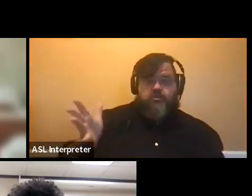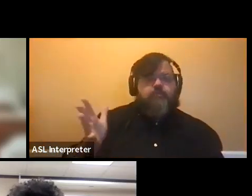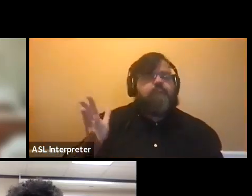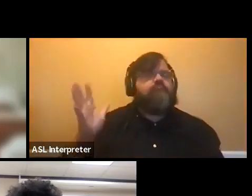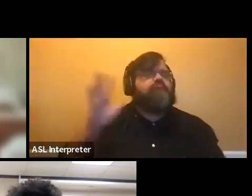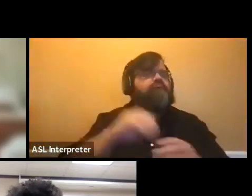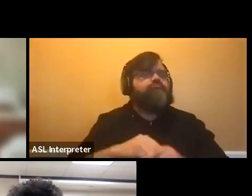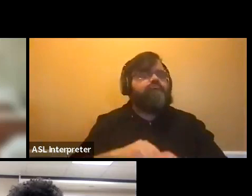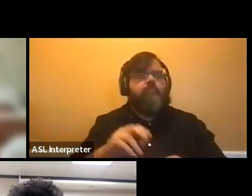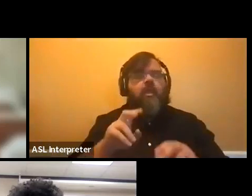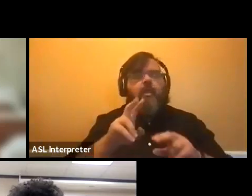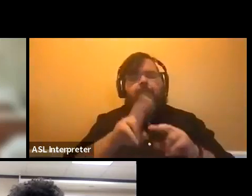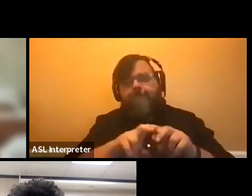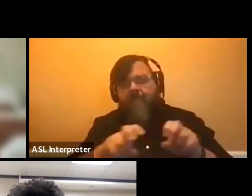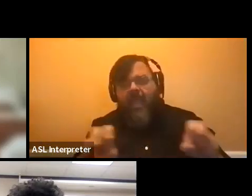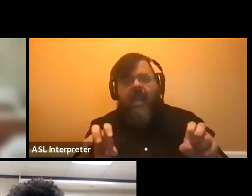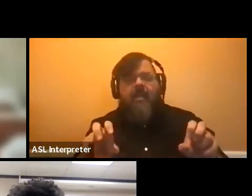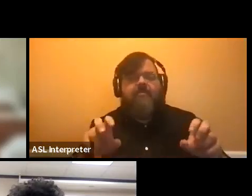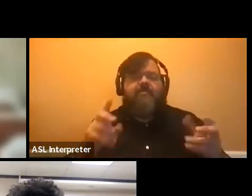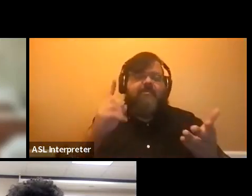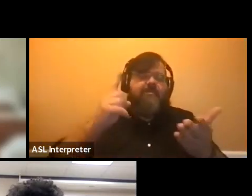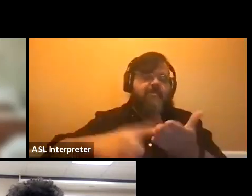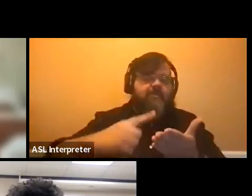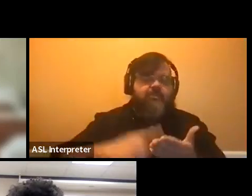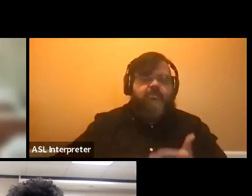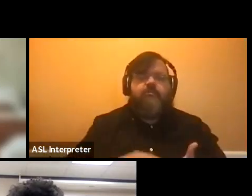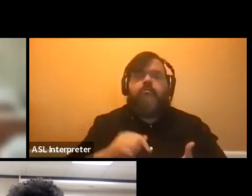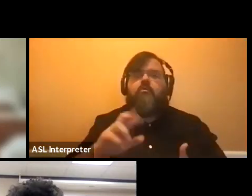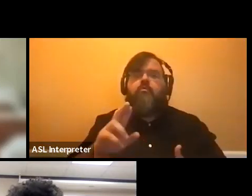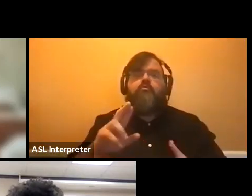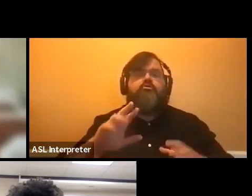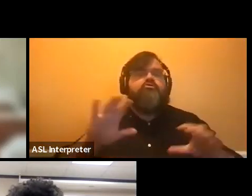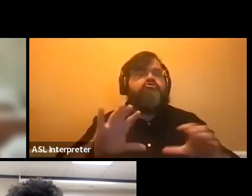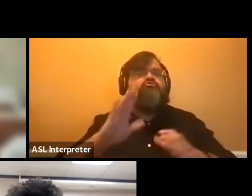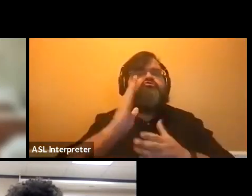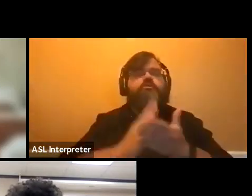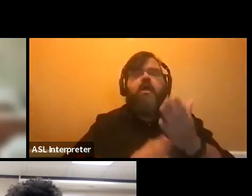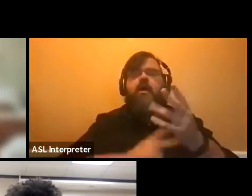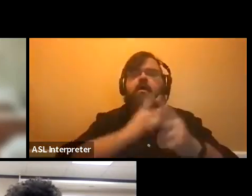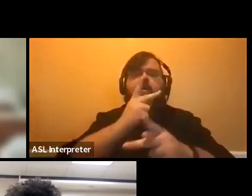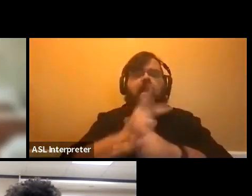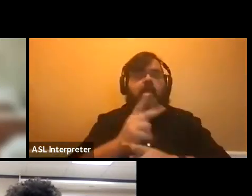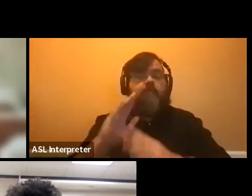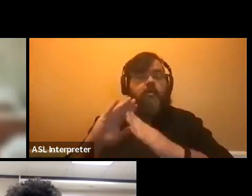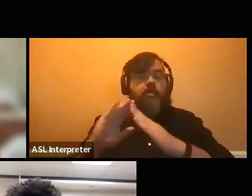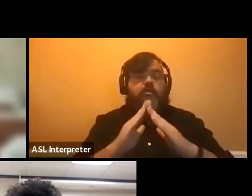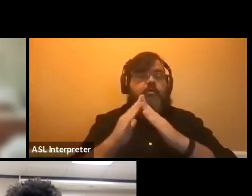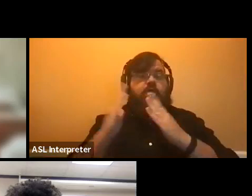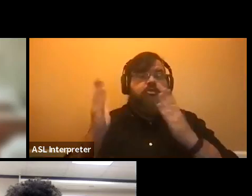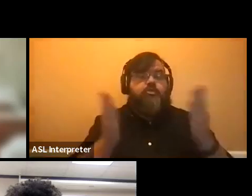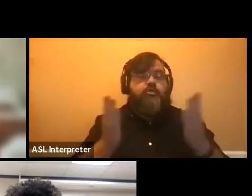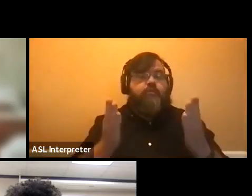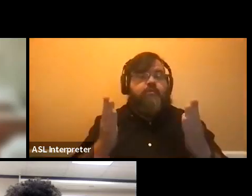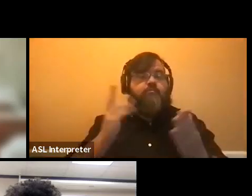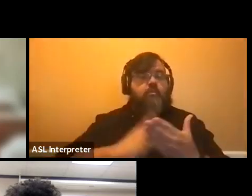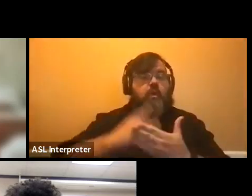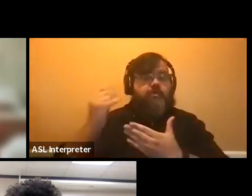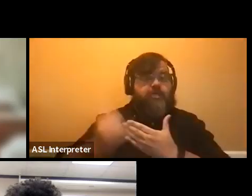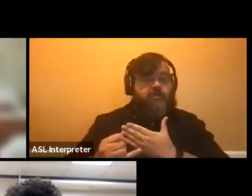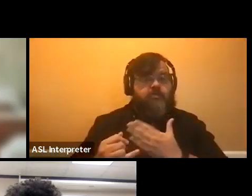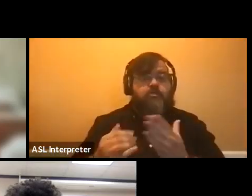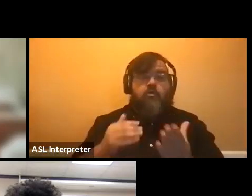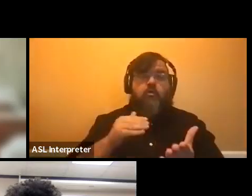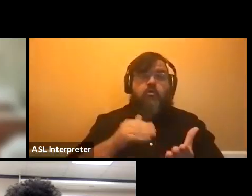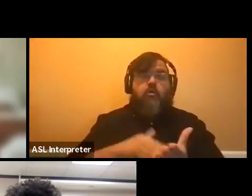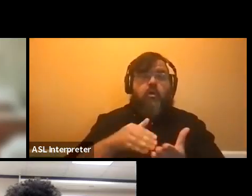or to do some type of community service project. So, for example, the person who often